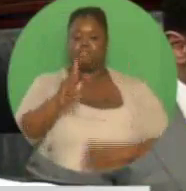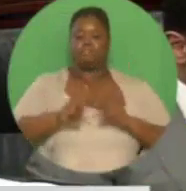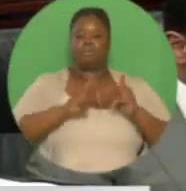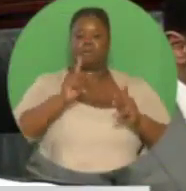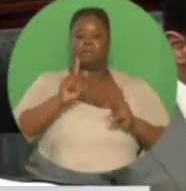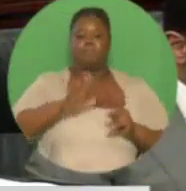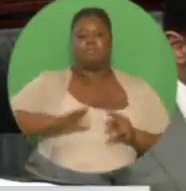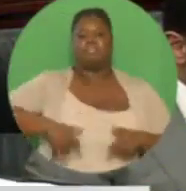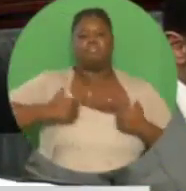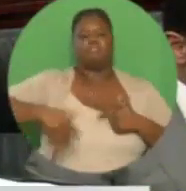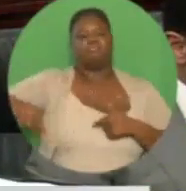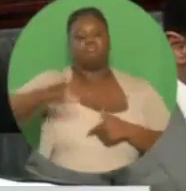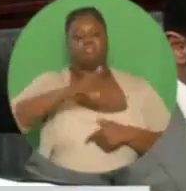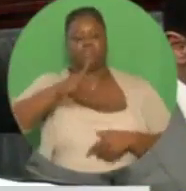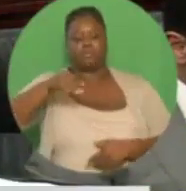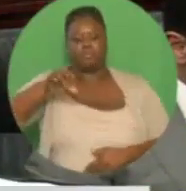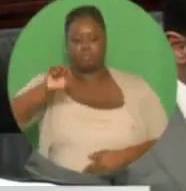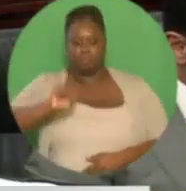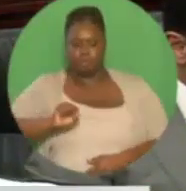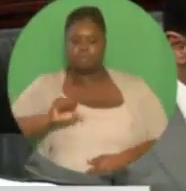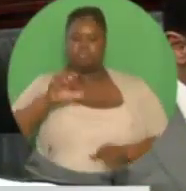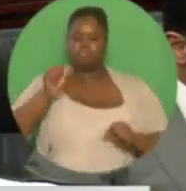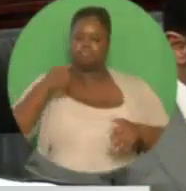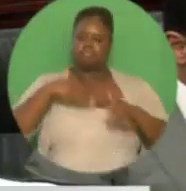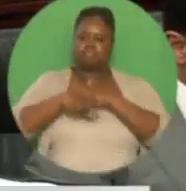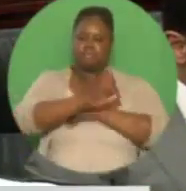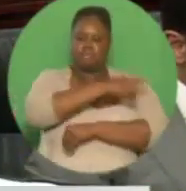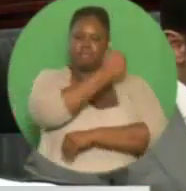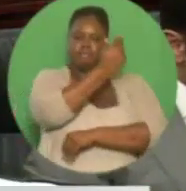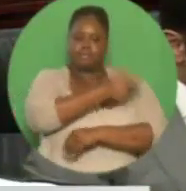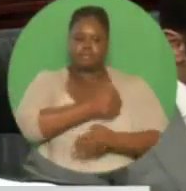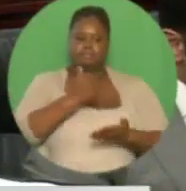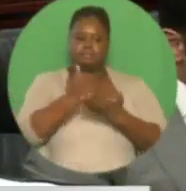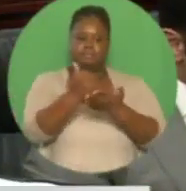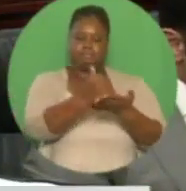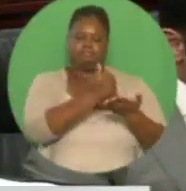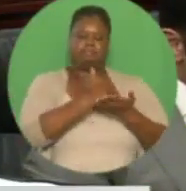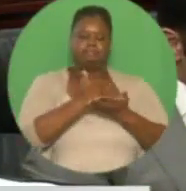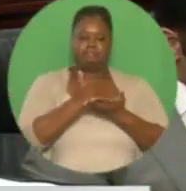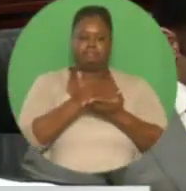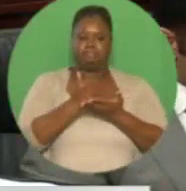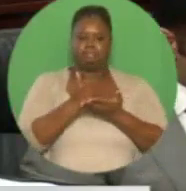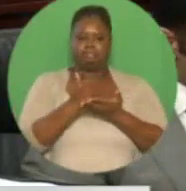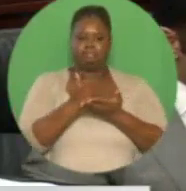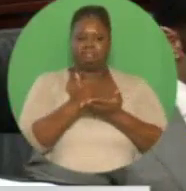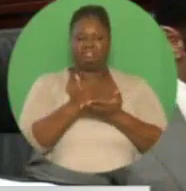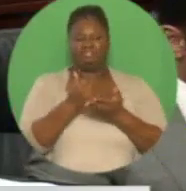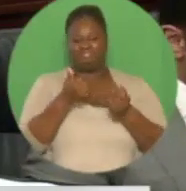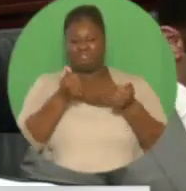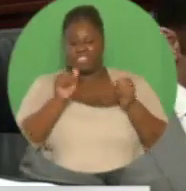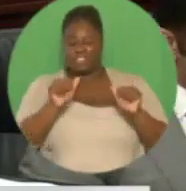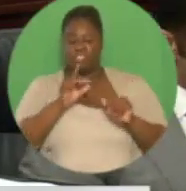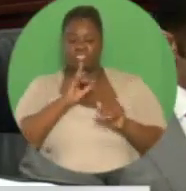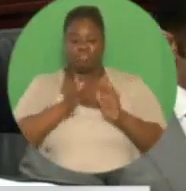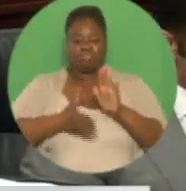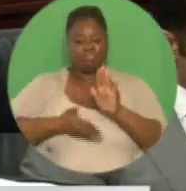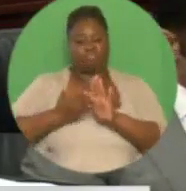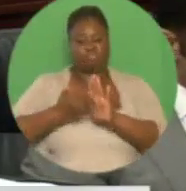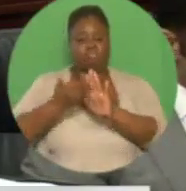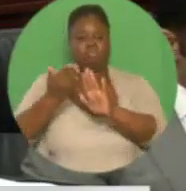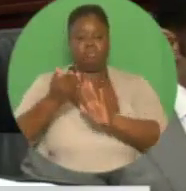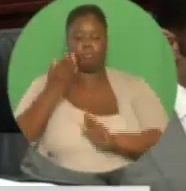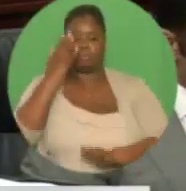live in Port of Spain and in the surrounding communities. This project is being expedited in light of our decision to